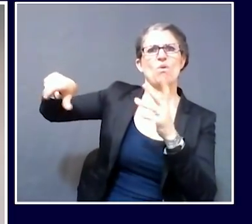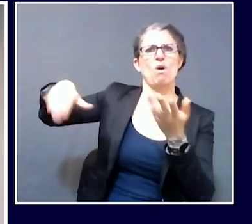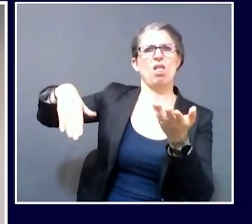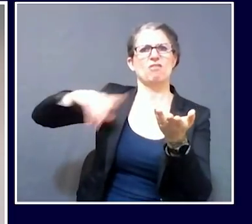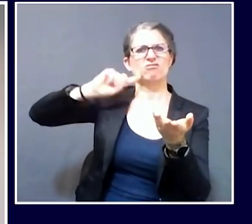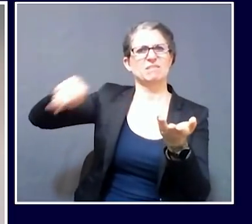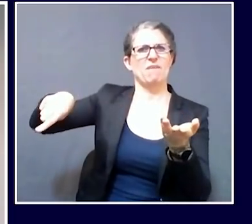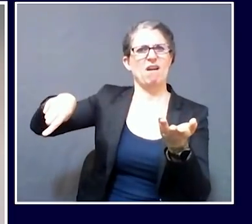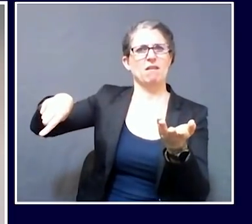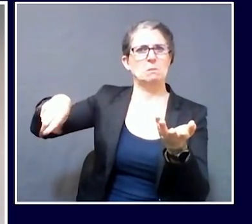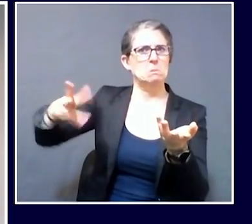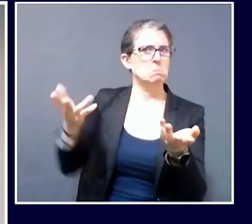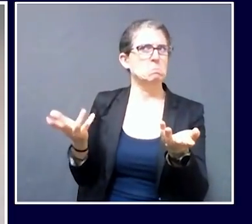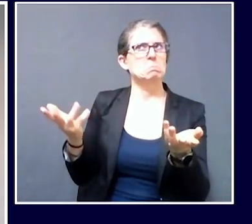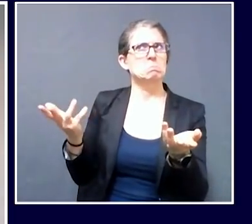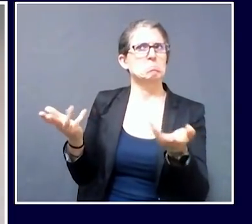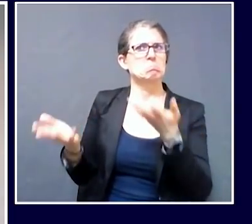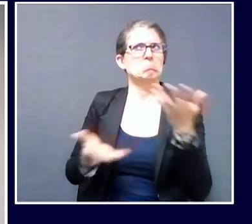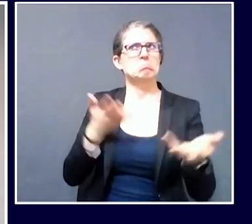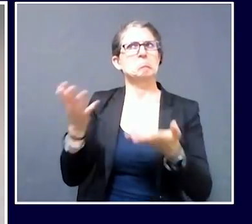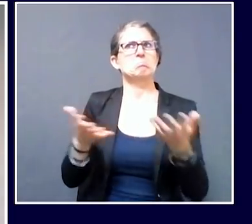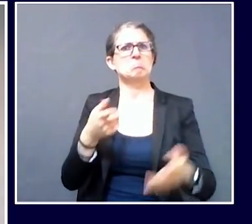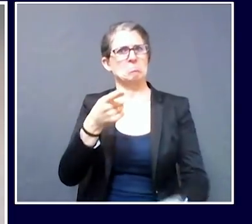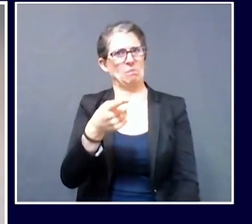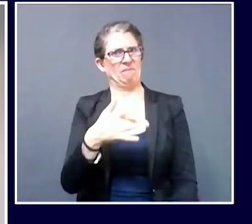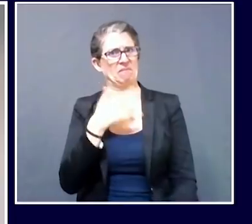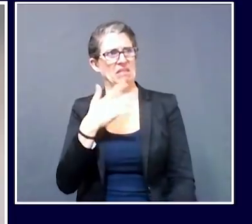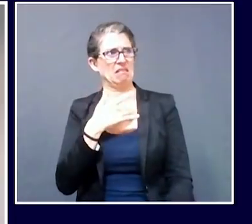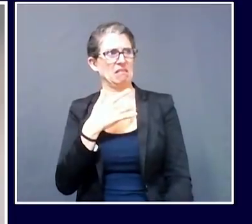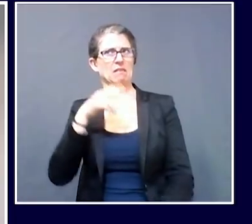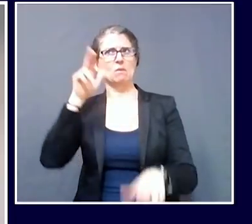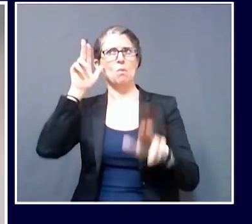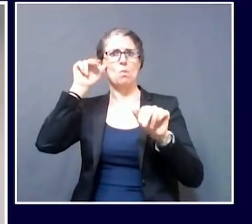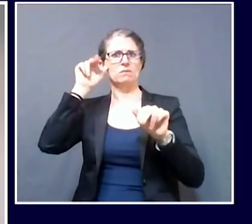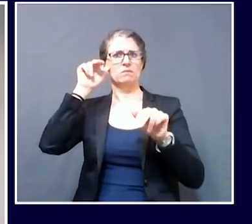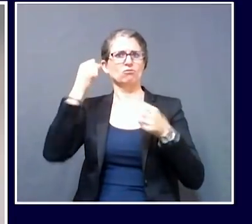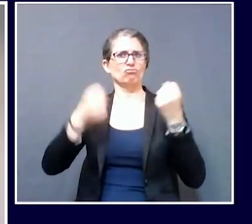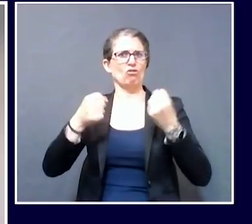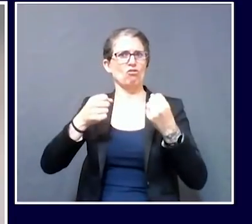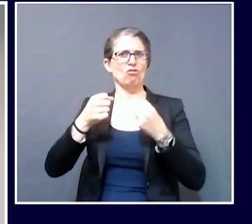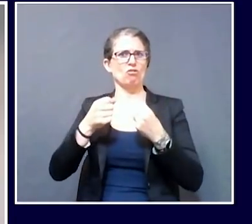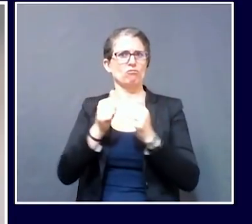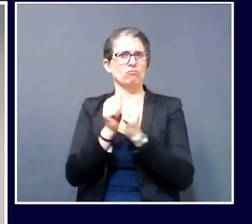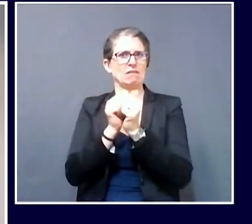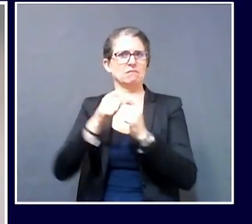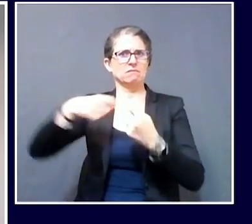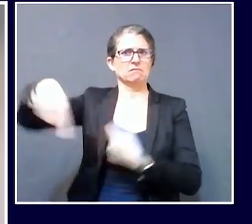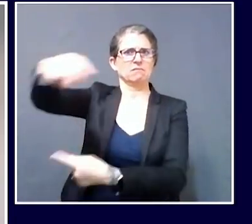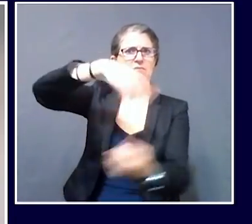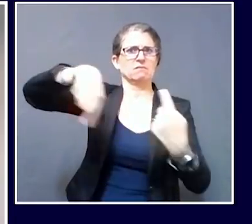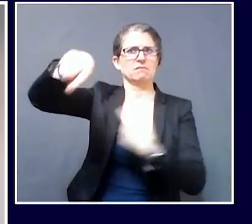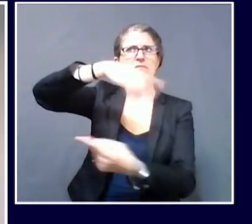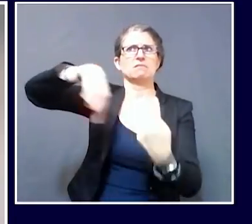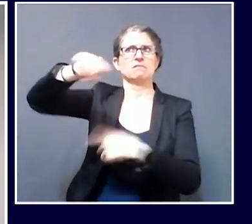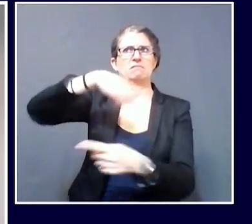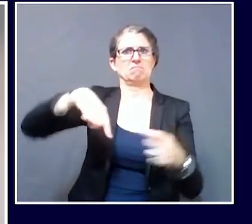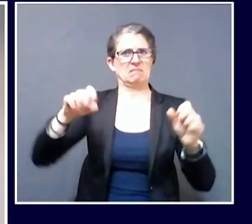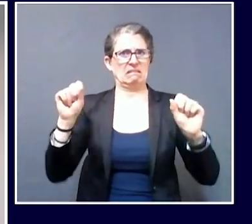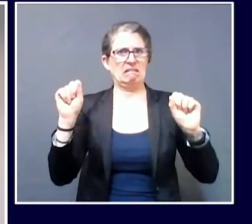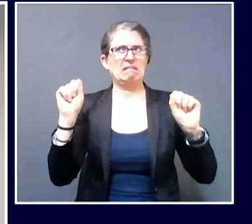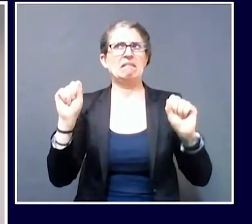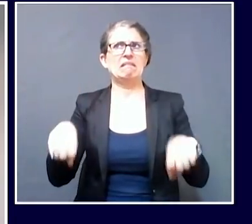Do you foresee Maine Auto racing tracks being able to hold races this year?